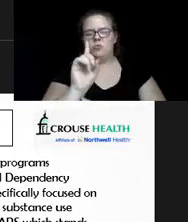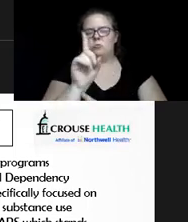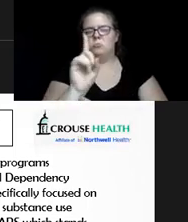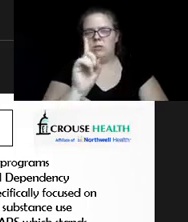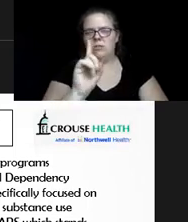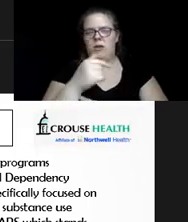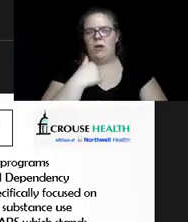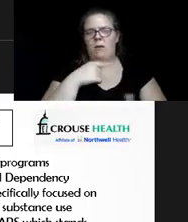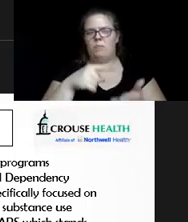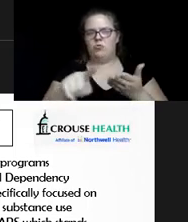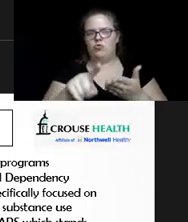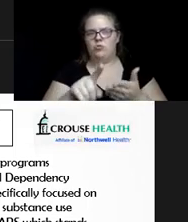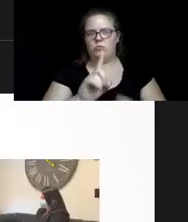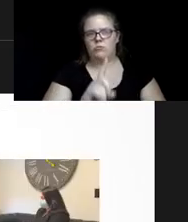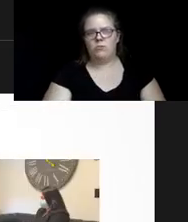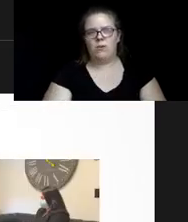while I double check this?